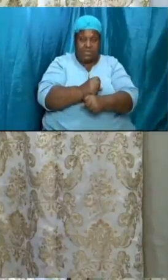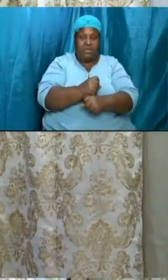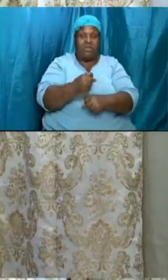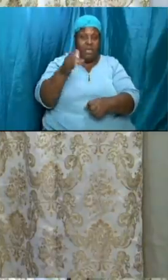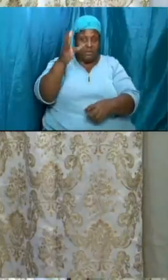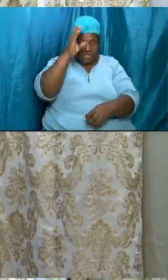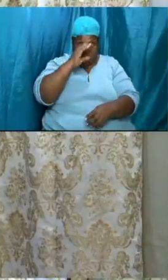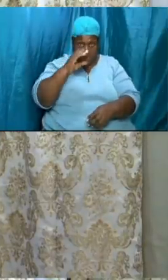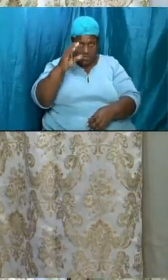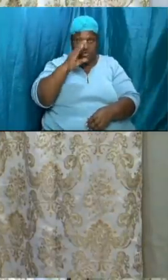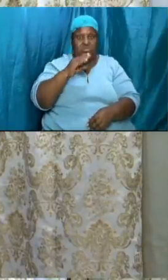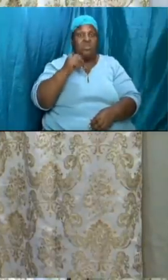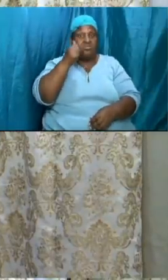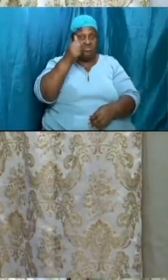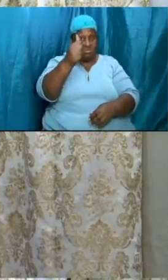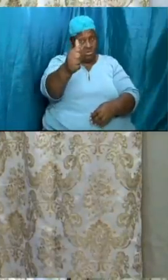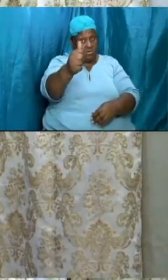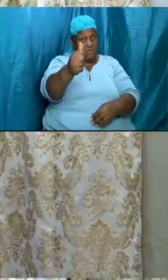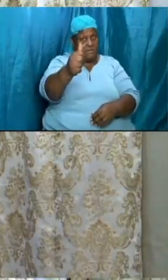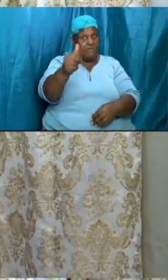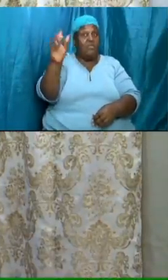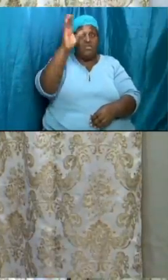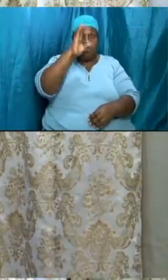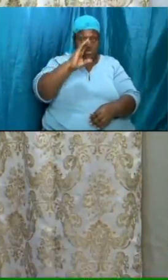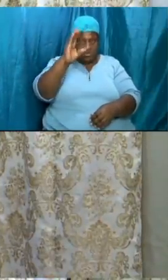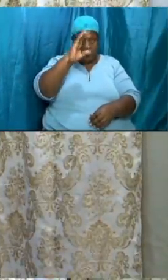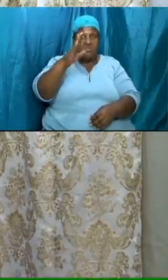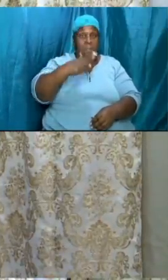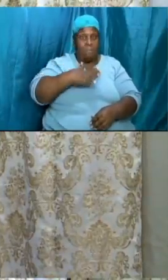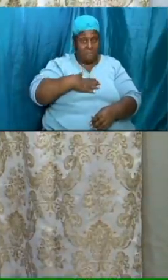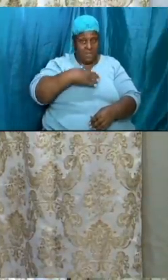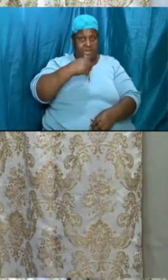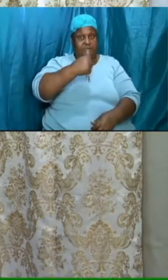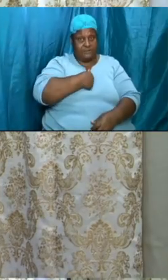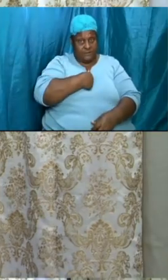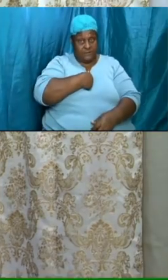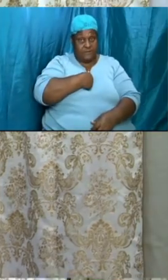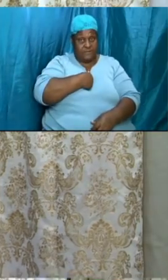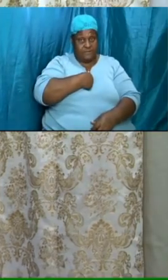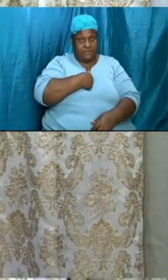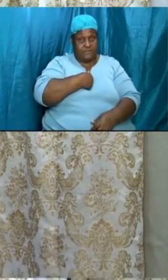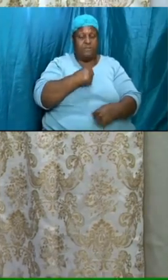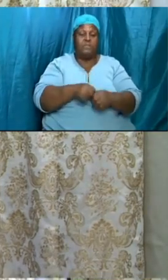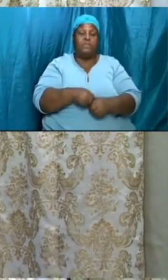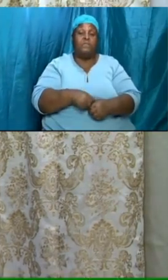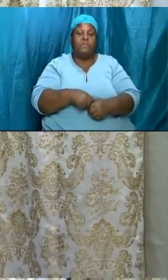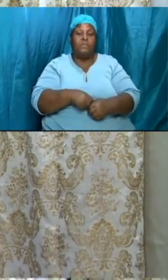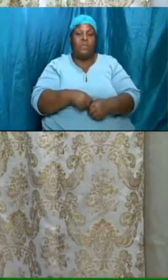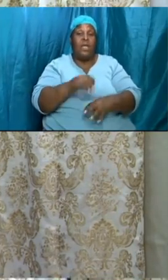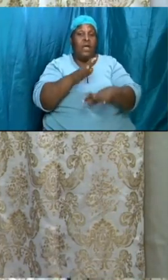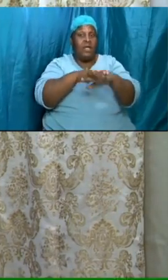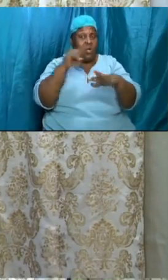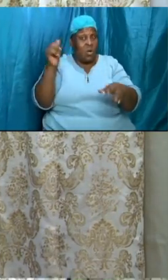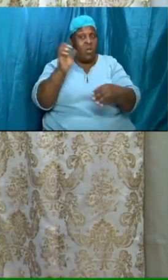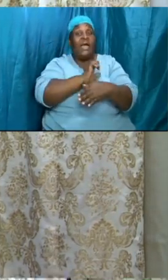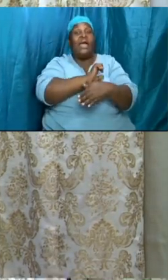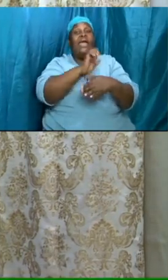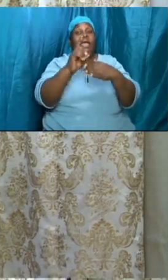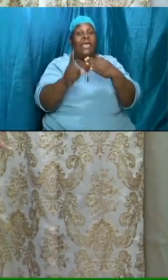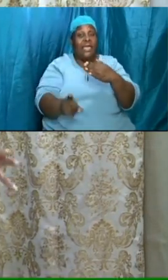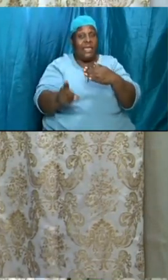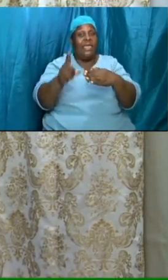pause right now end time teaching i